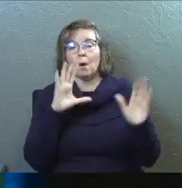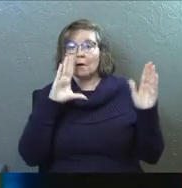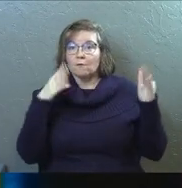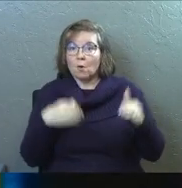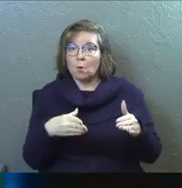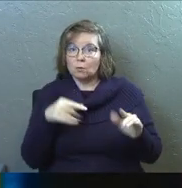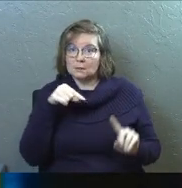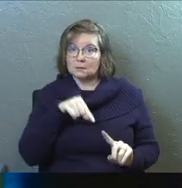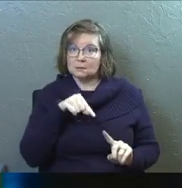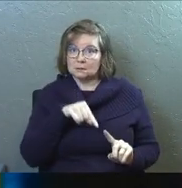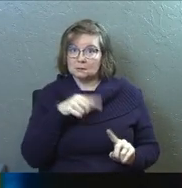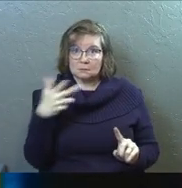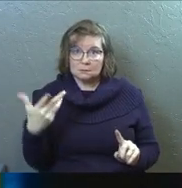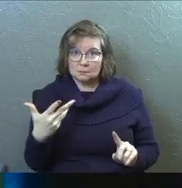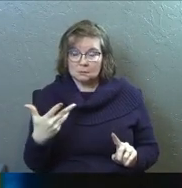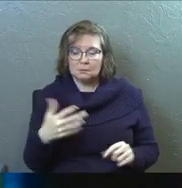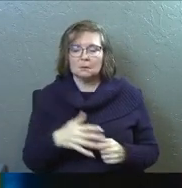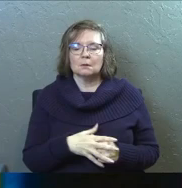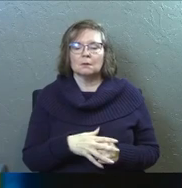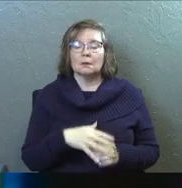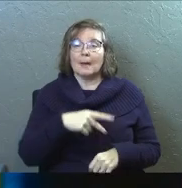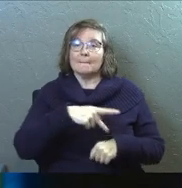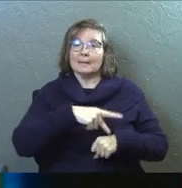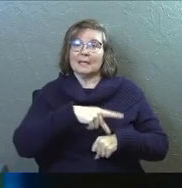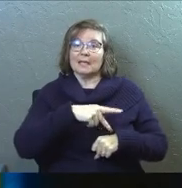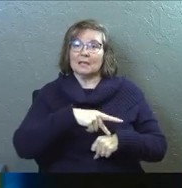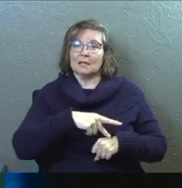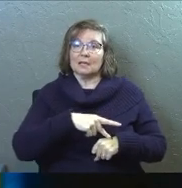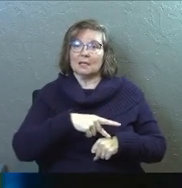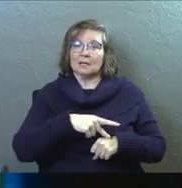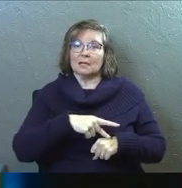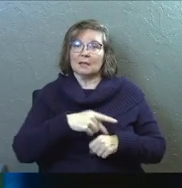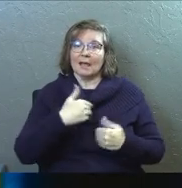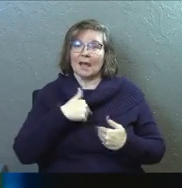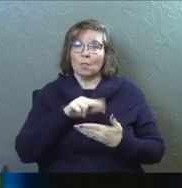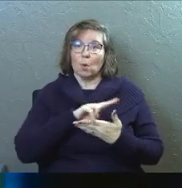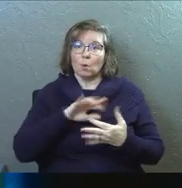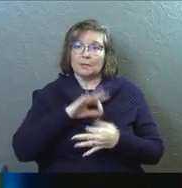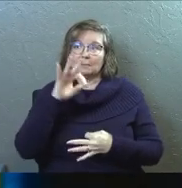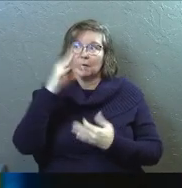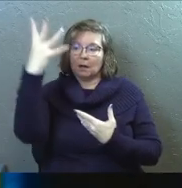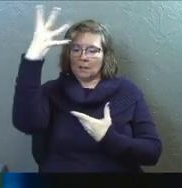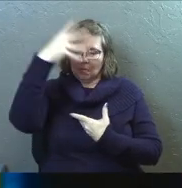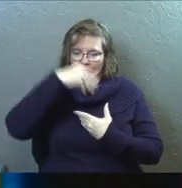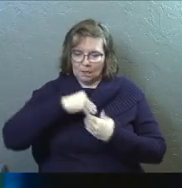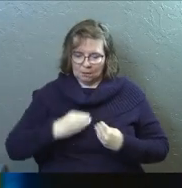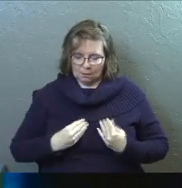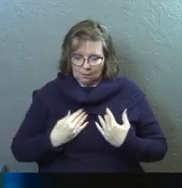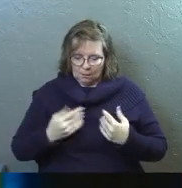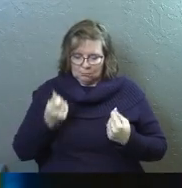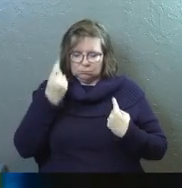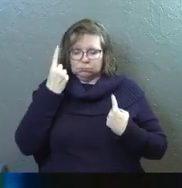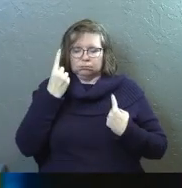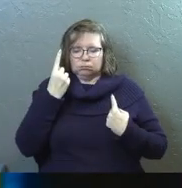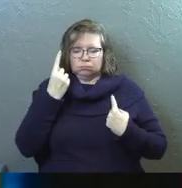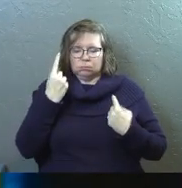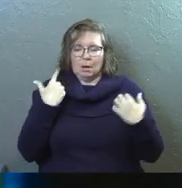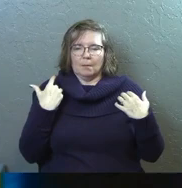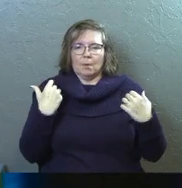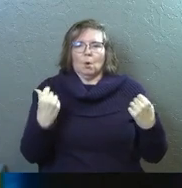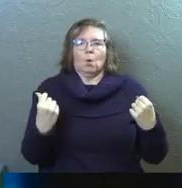want to focus on in this little section here is that it's as Peter, filled with the Holy Spirit, stood up and stepped into this moment.